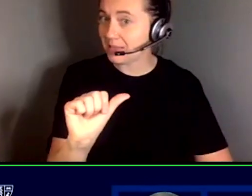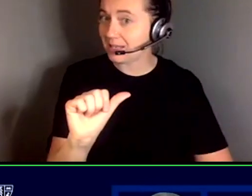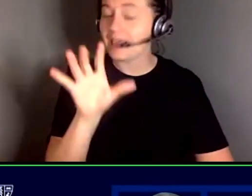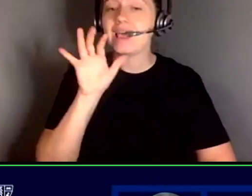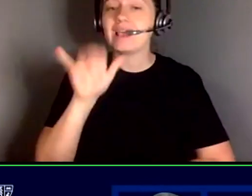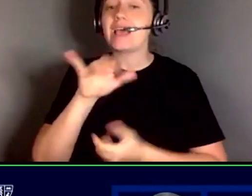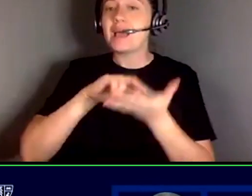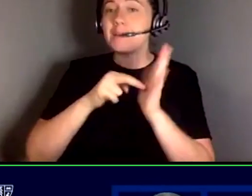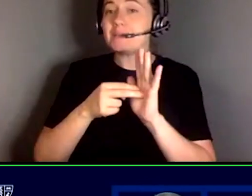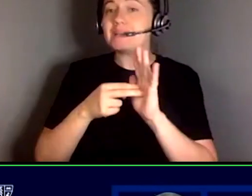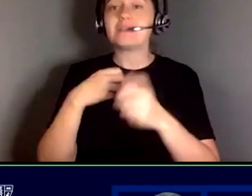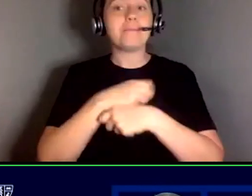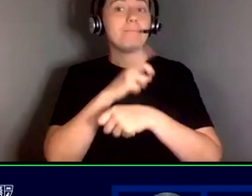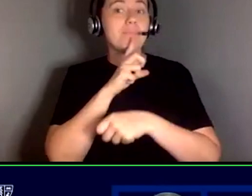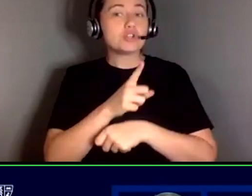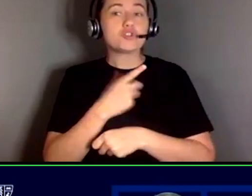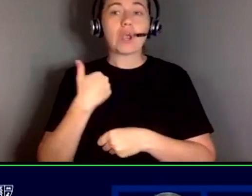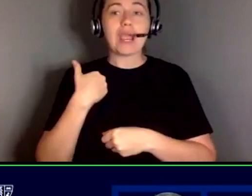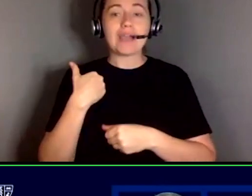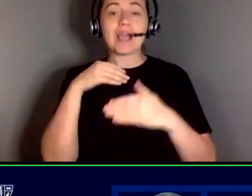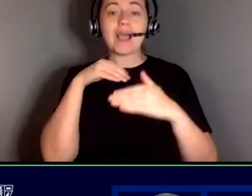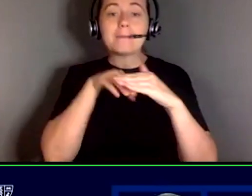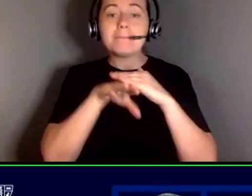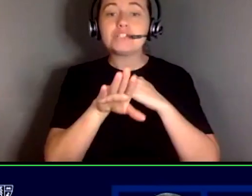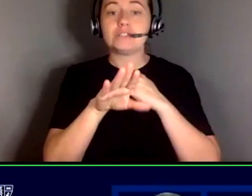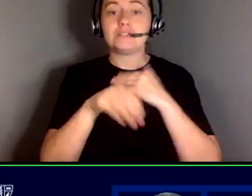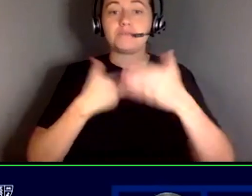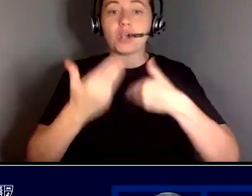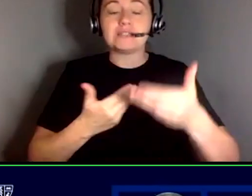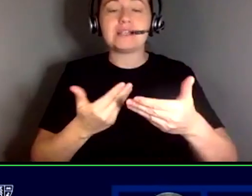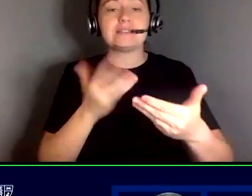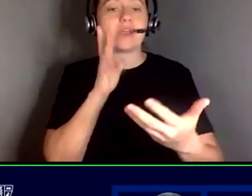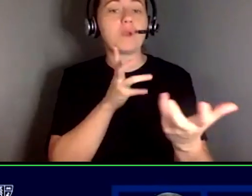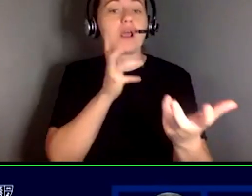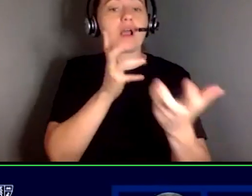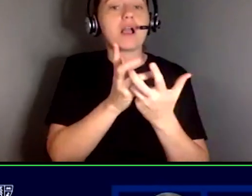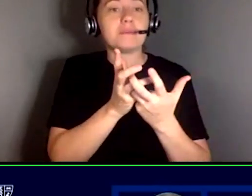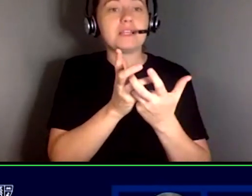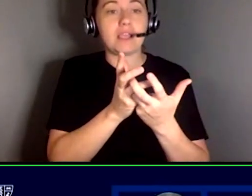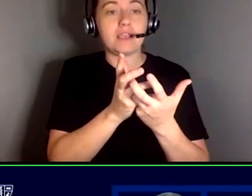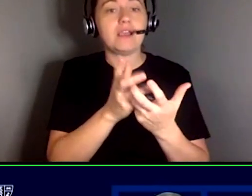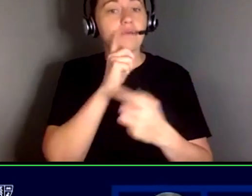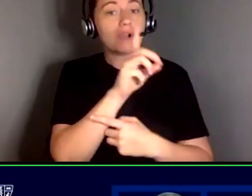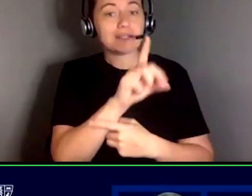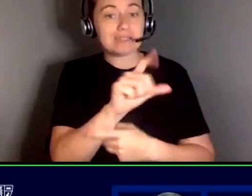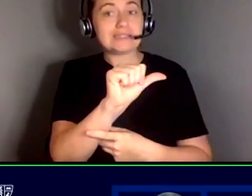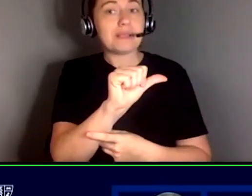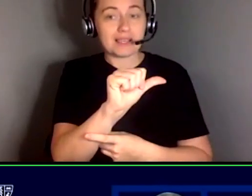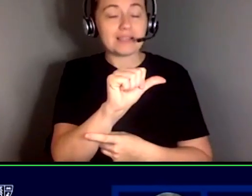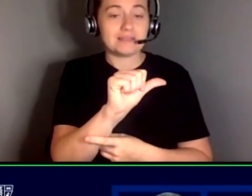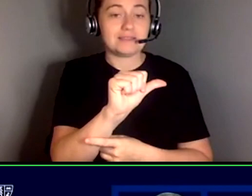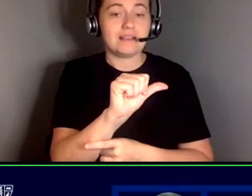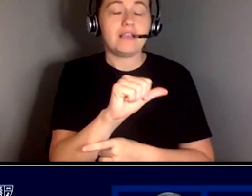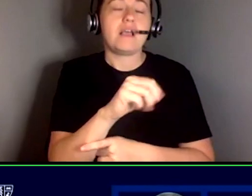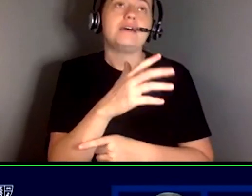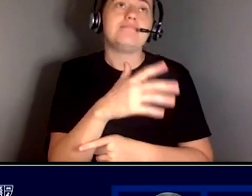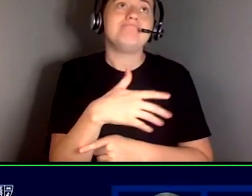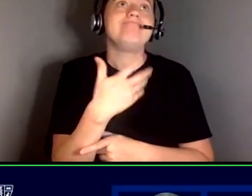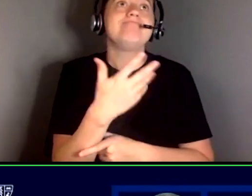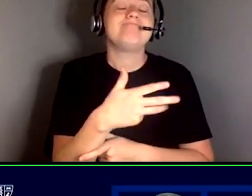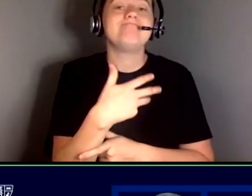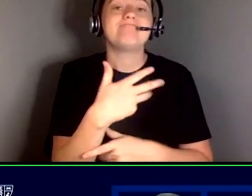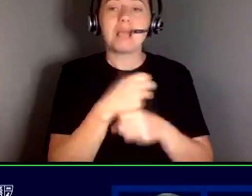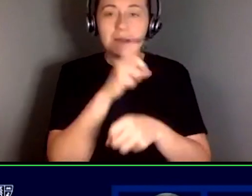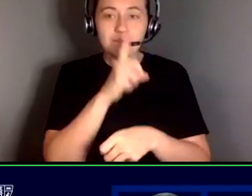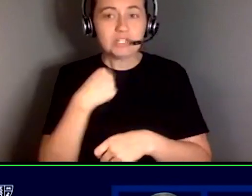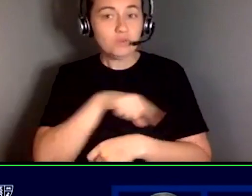making sure we have an admissions process that accommodates for disabilities that that um make sure